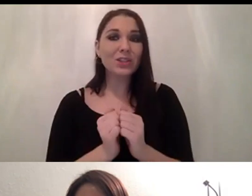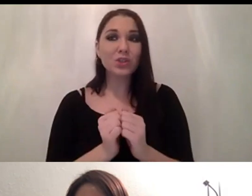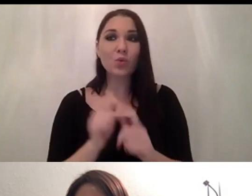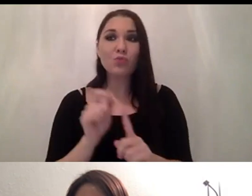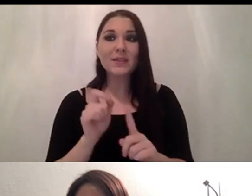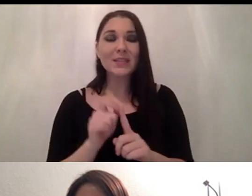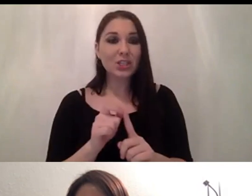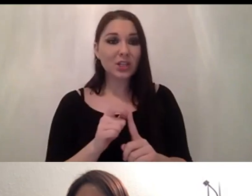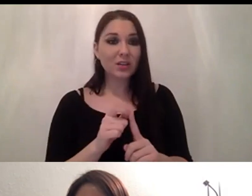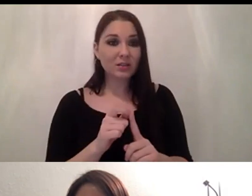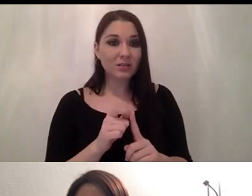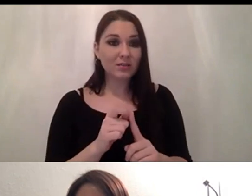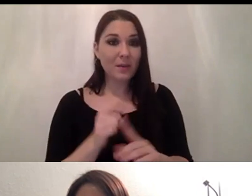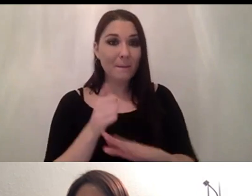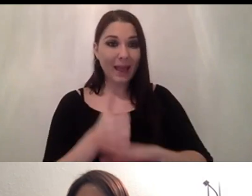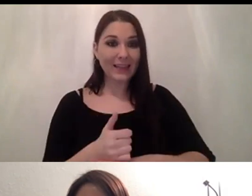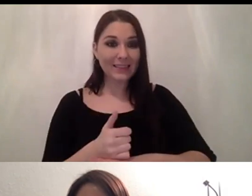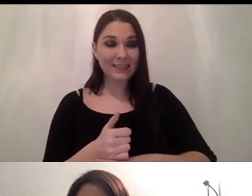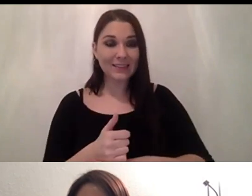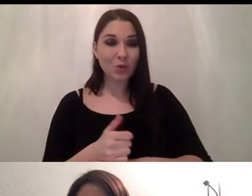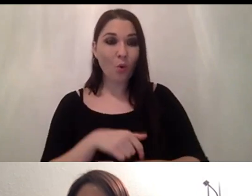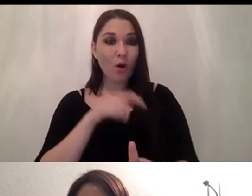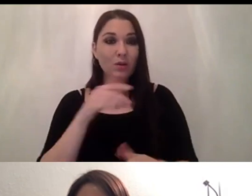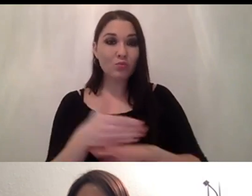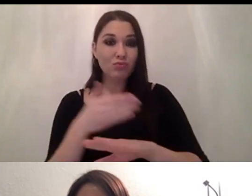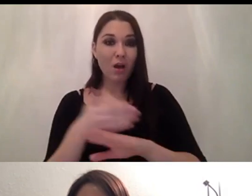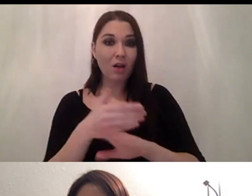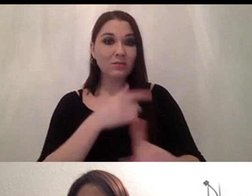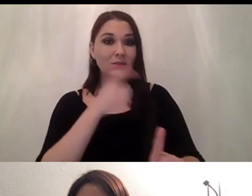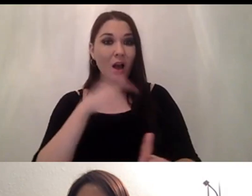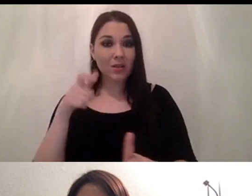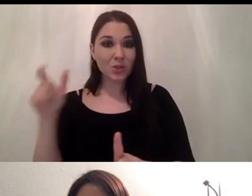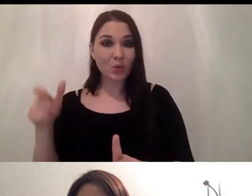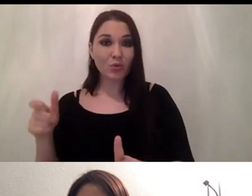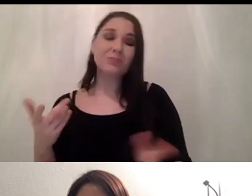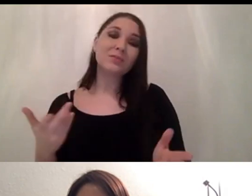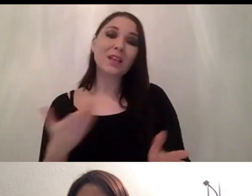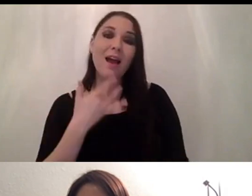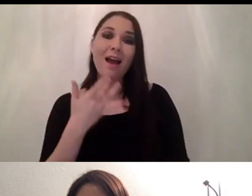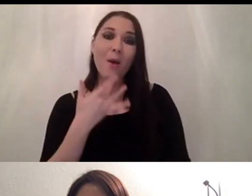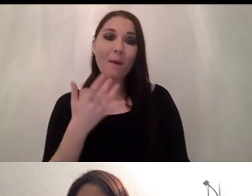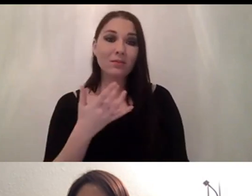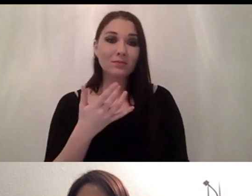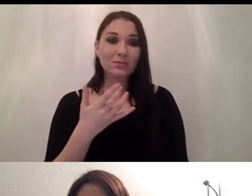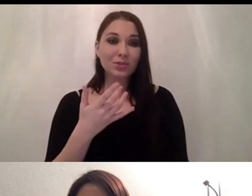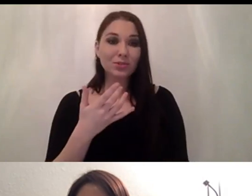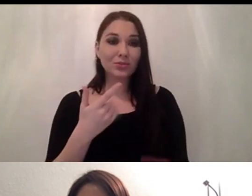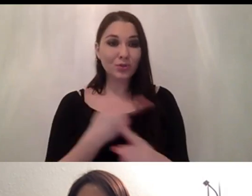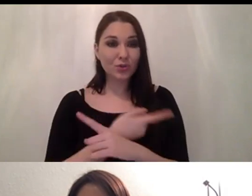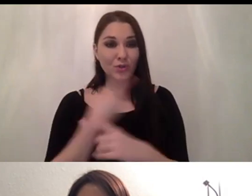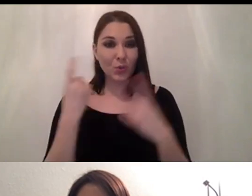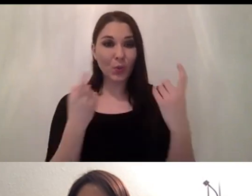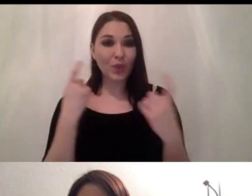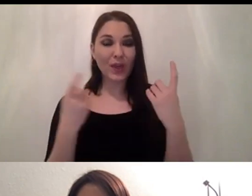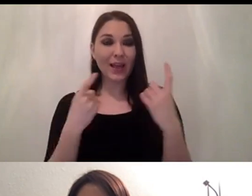section based on product and customer and then additionally how much do you think the data scientist has to or can